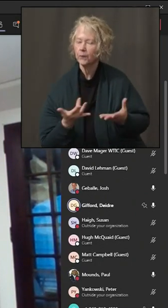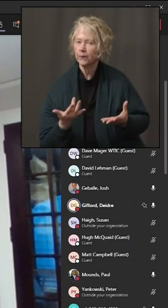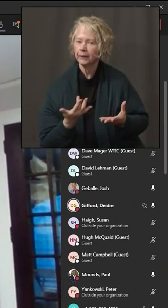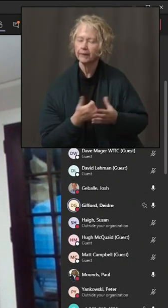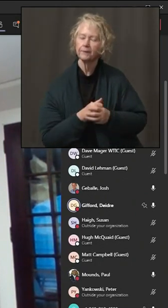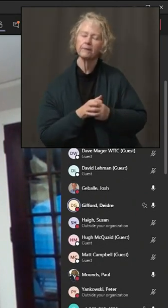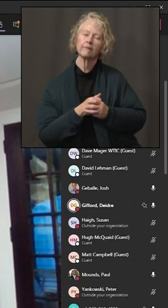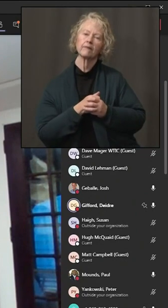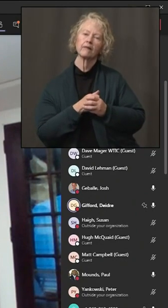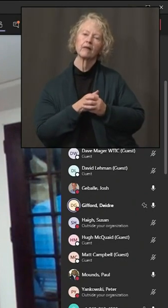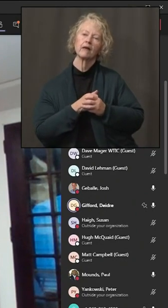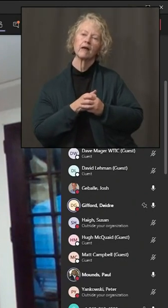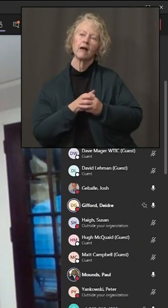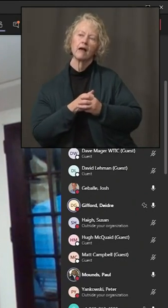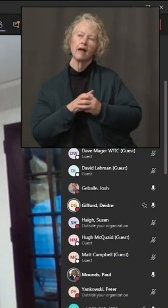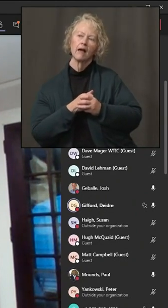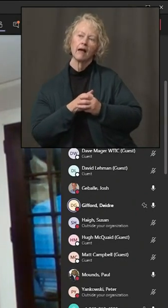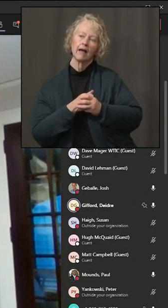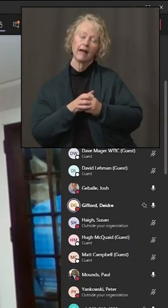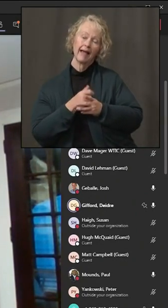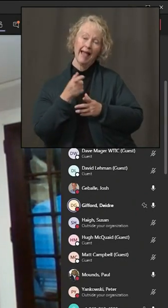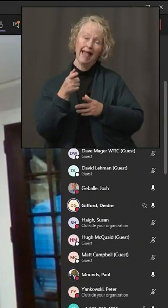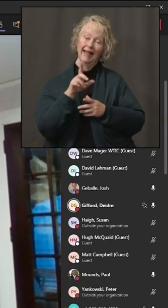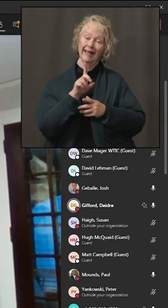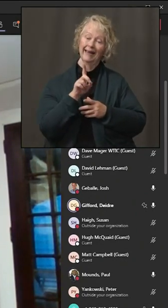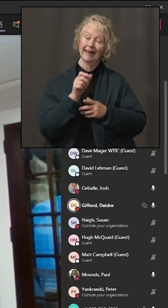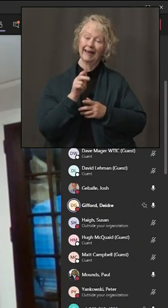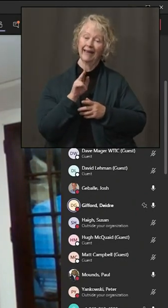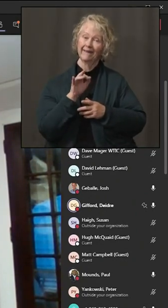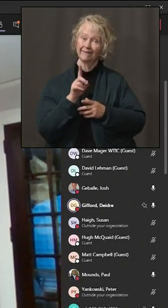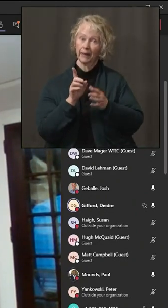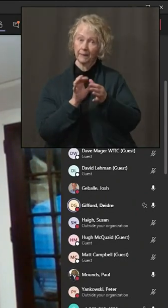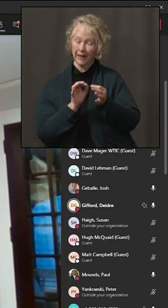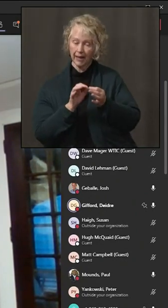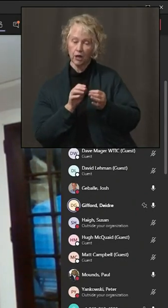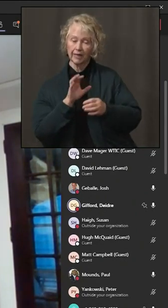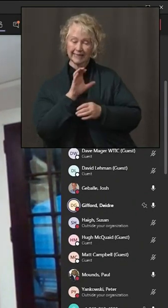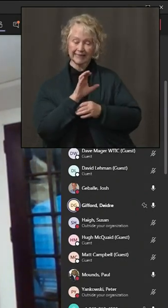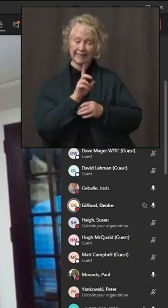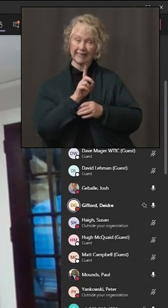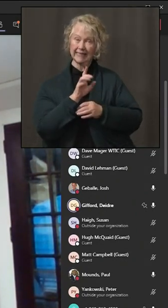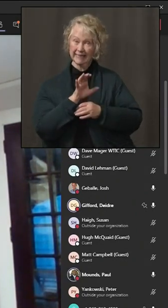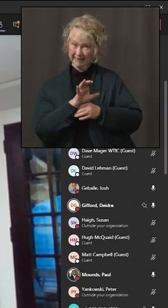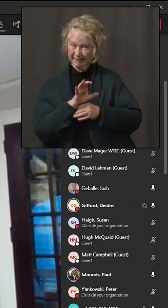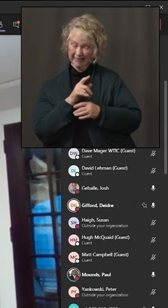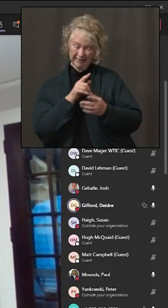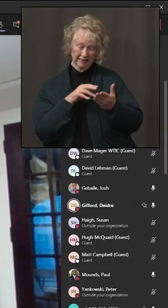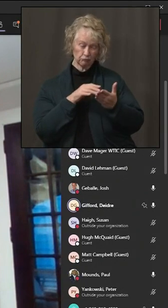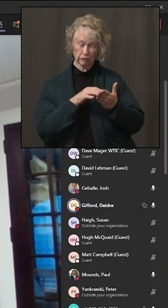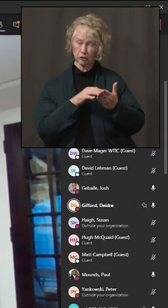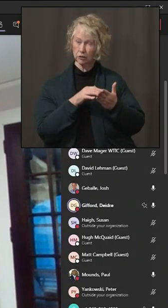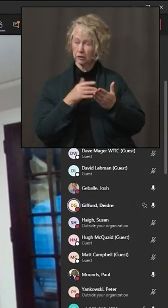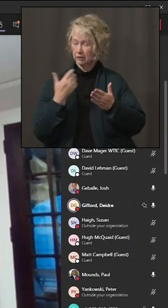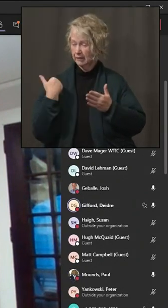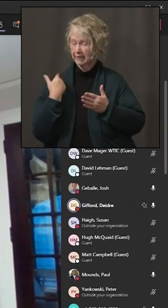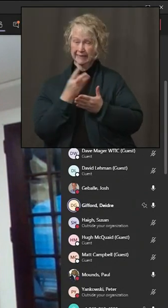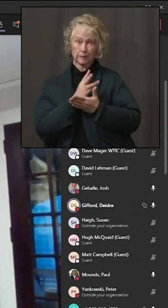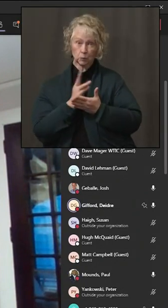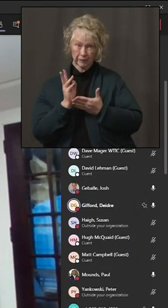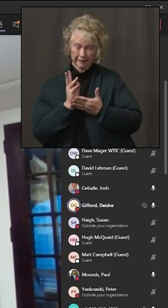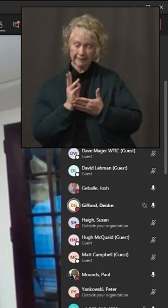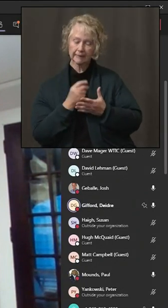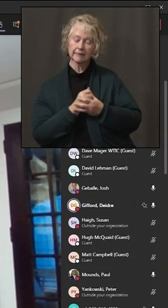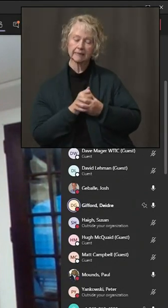There was, as David Lehman mentioned, there was a CDC study that came out, I think it was around six weeks ago.